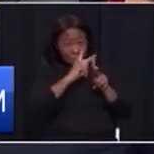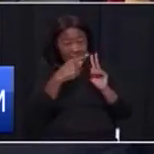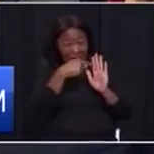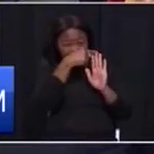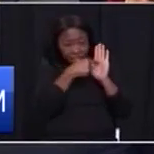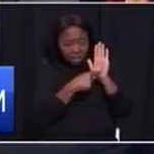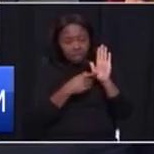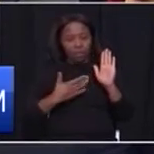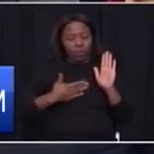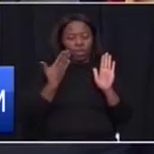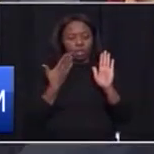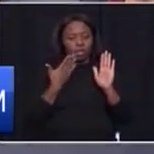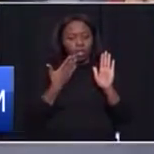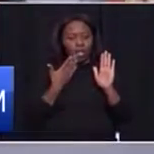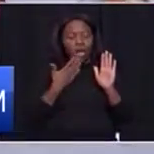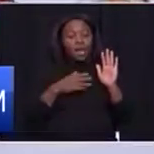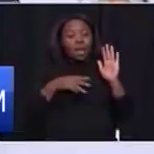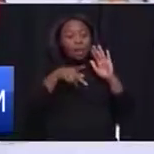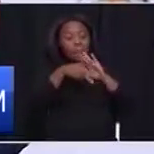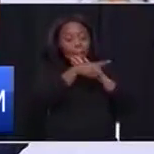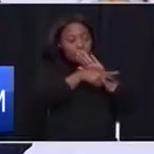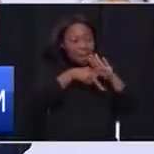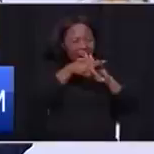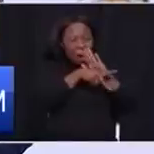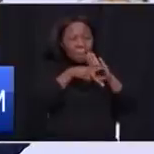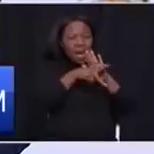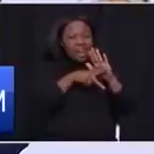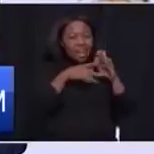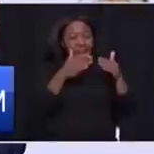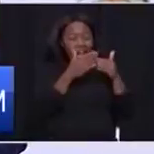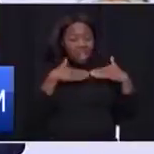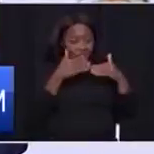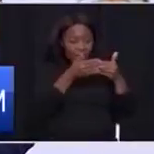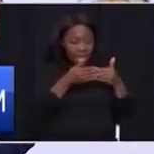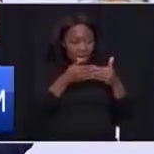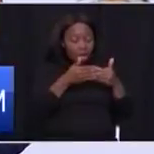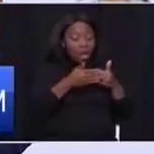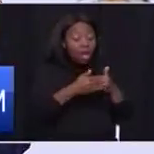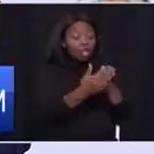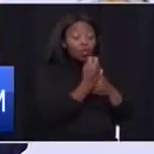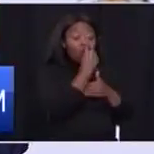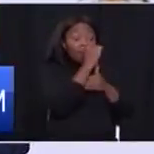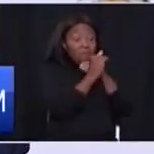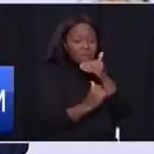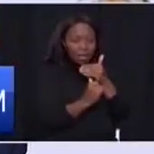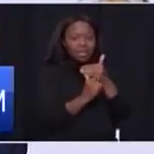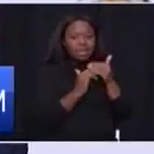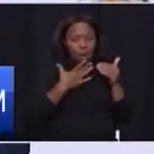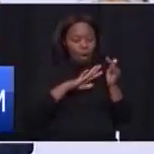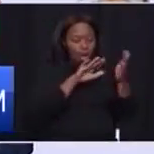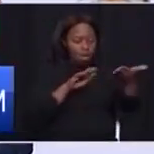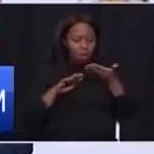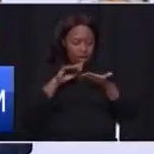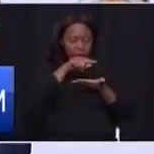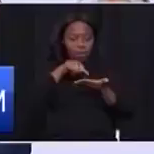all our primary health care facilities first and foremost. Over the next 12 months, how do we improve the